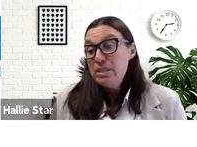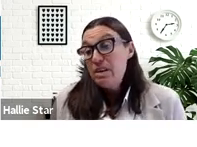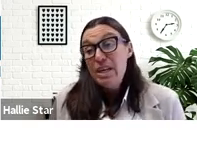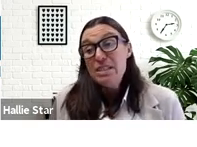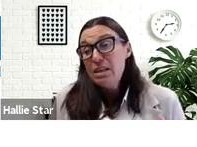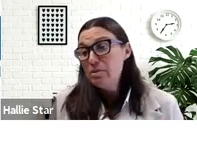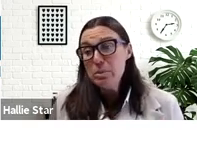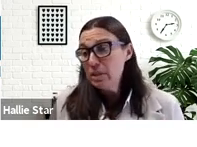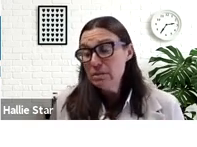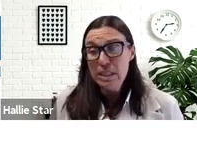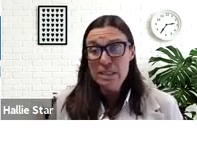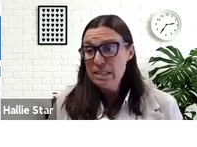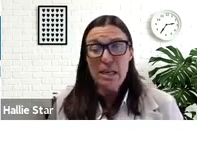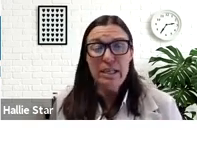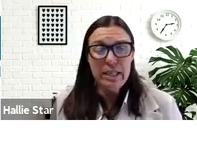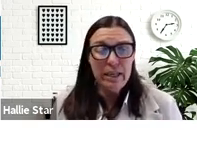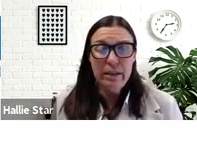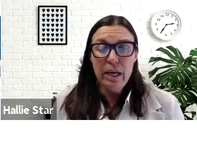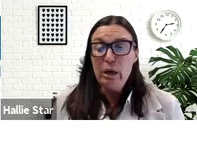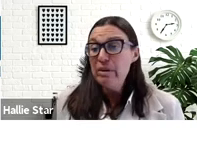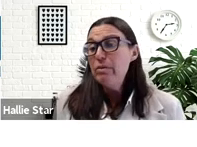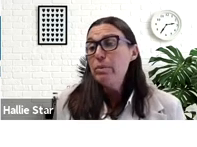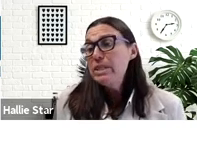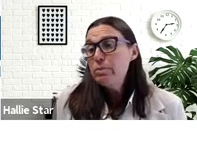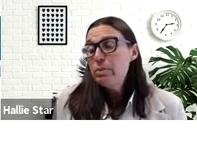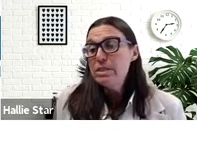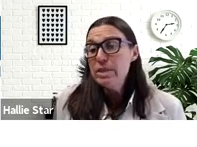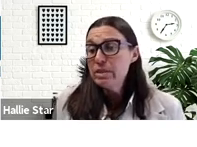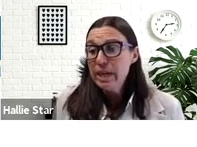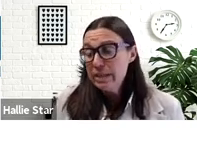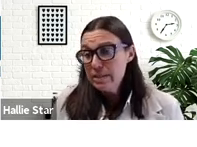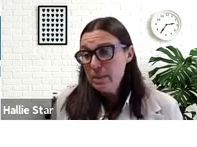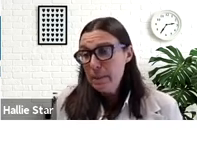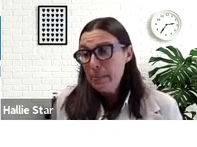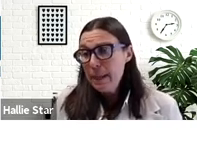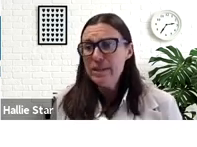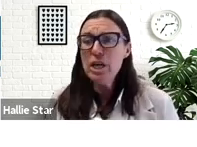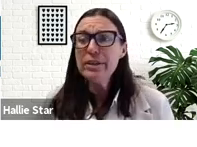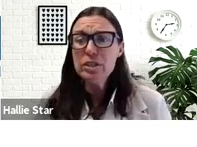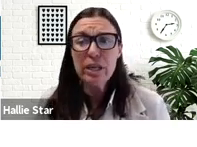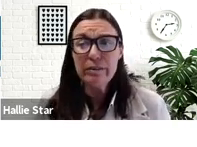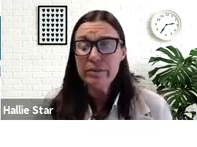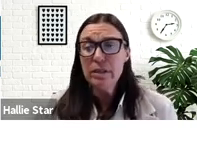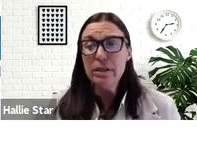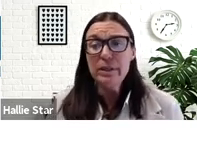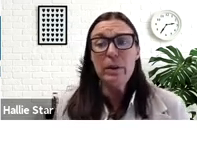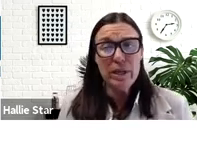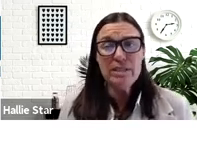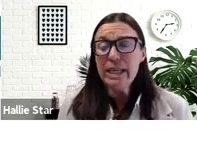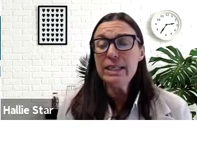dig deep with this stuff and it's uncomfortable. It's, it's not easy. Um, have you ever witnessed racial violence? And then challenge yourself.